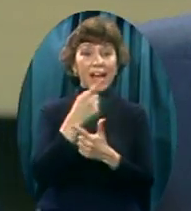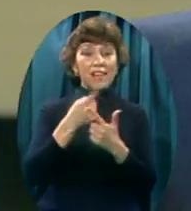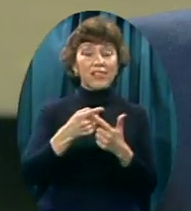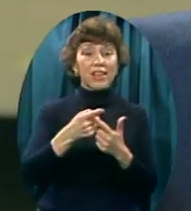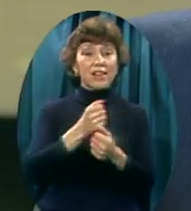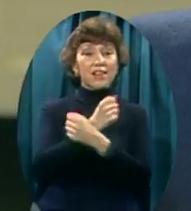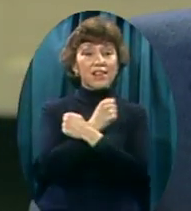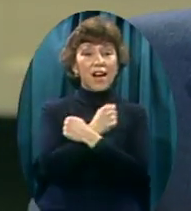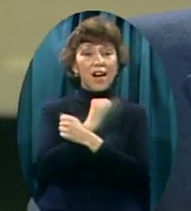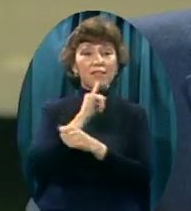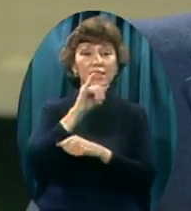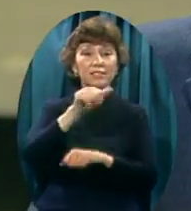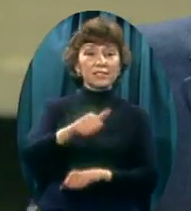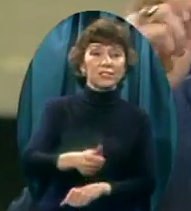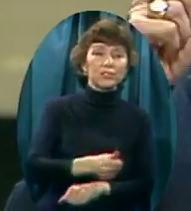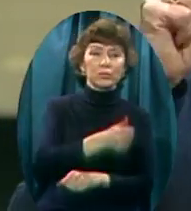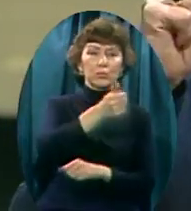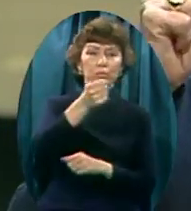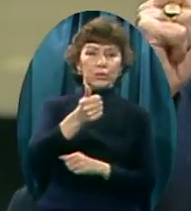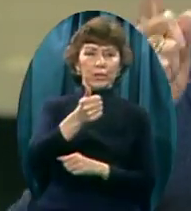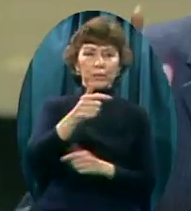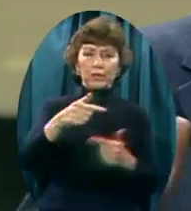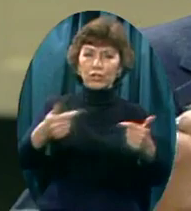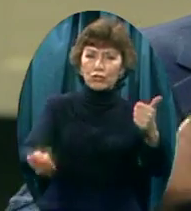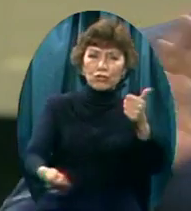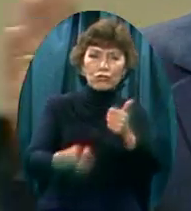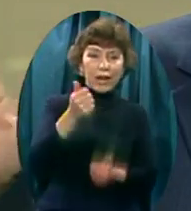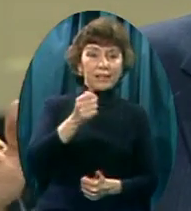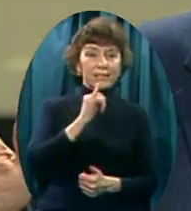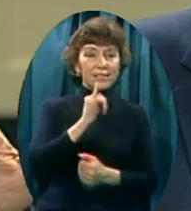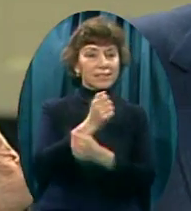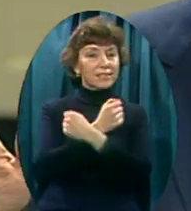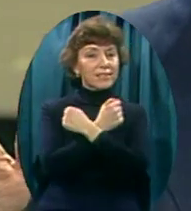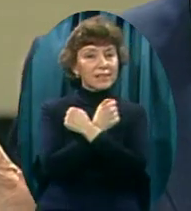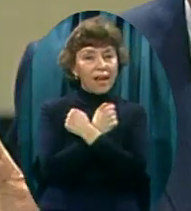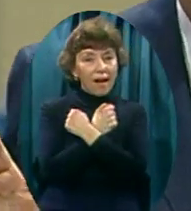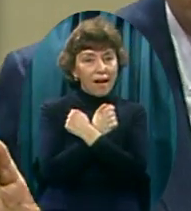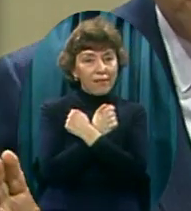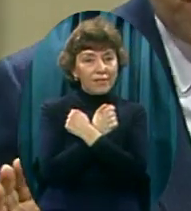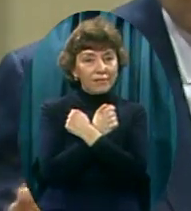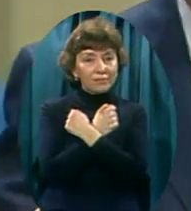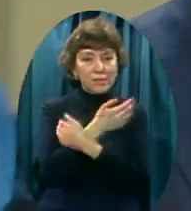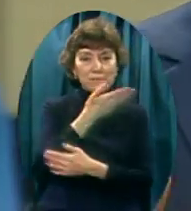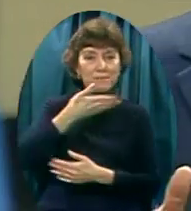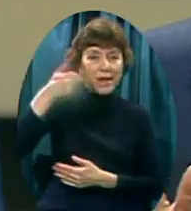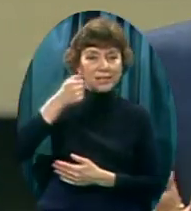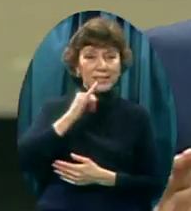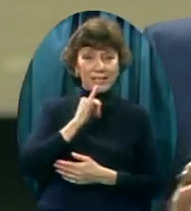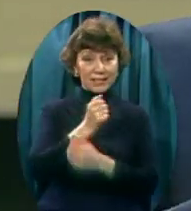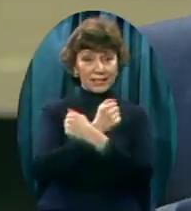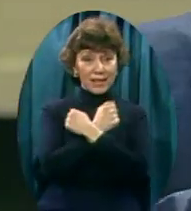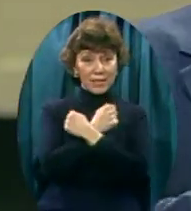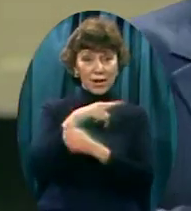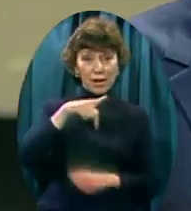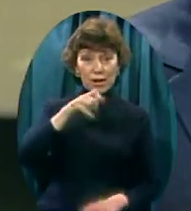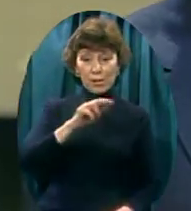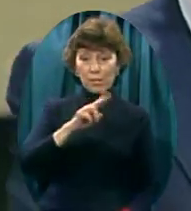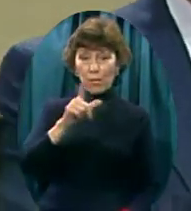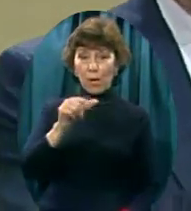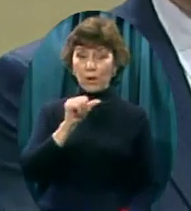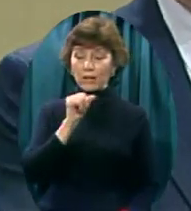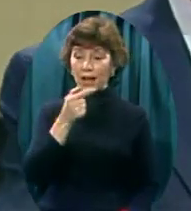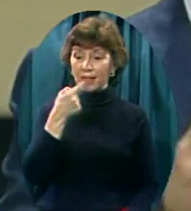Now abideth faith Hope, love But the greatest Of these is love Love is supreme Paul does not say here That love is more